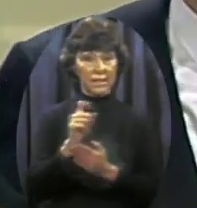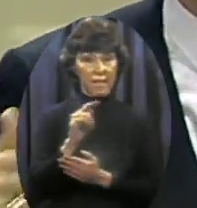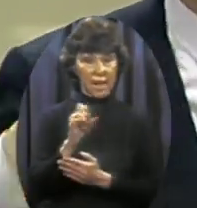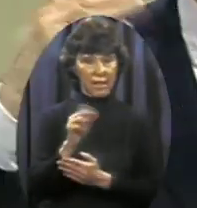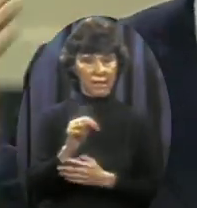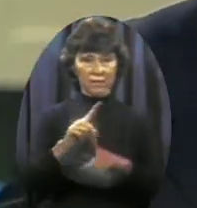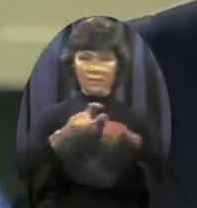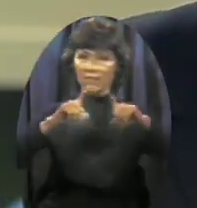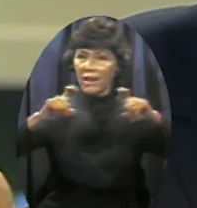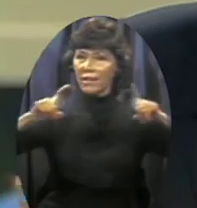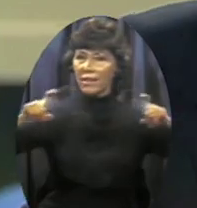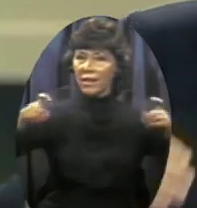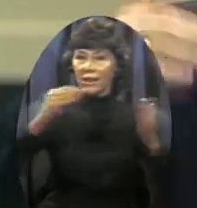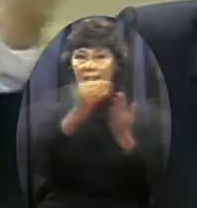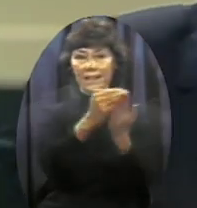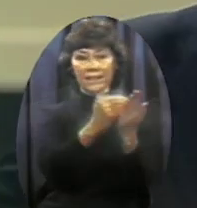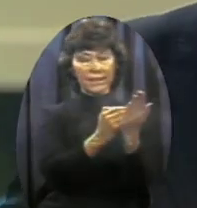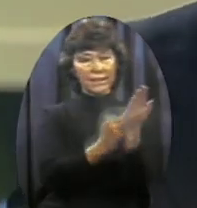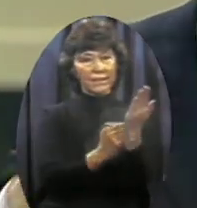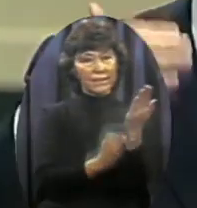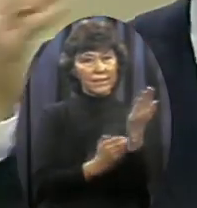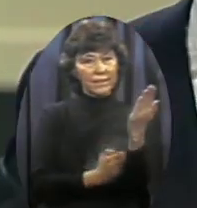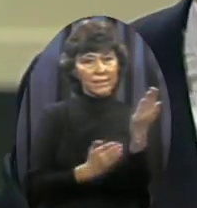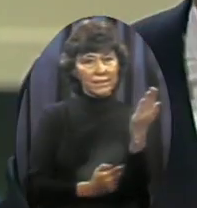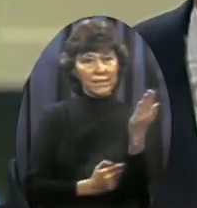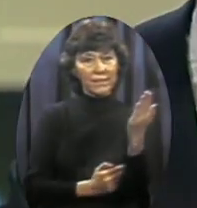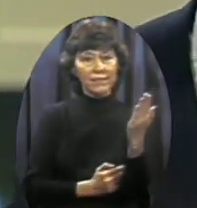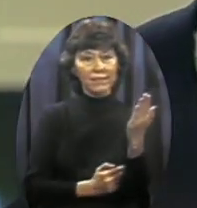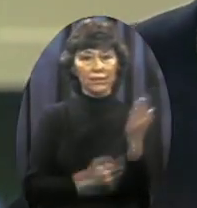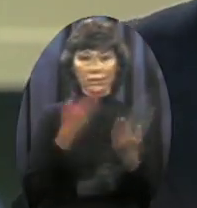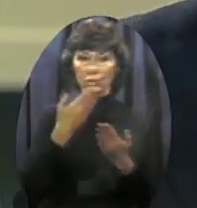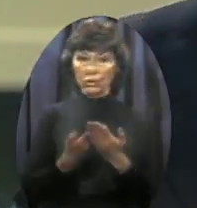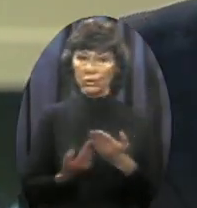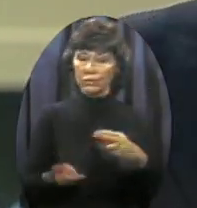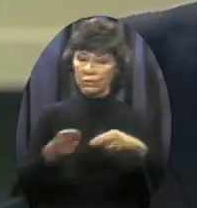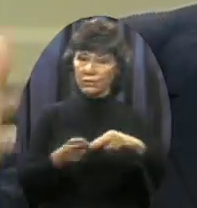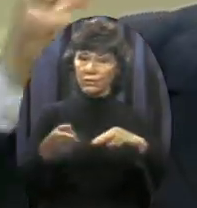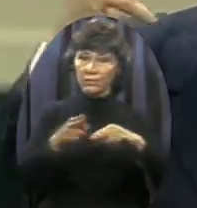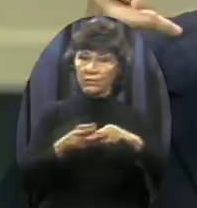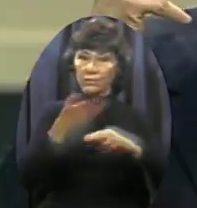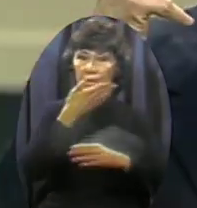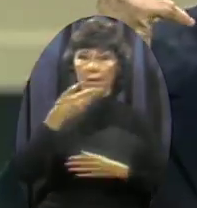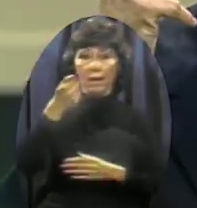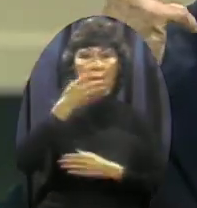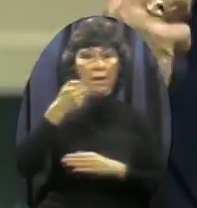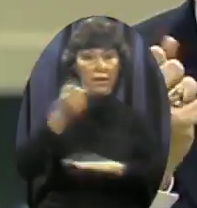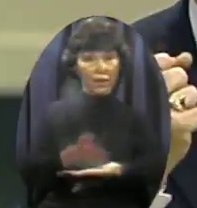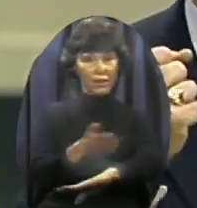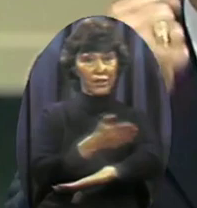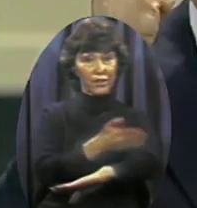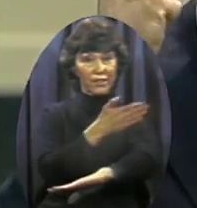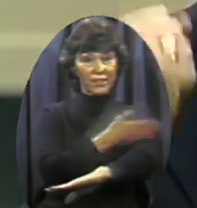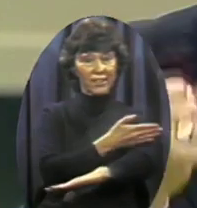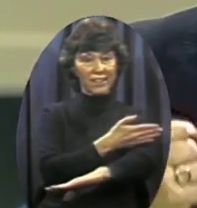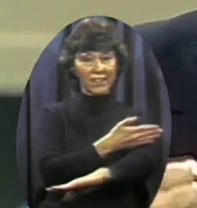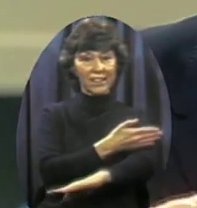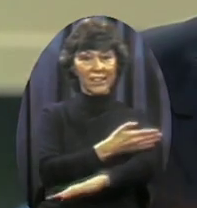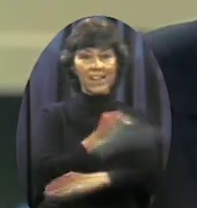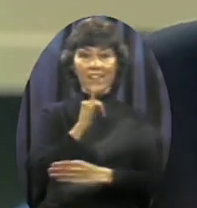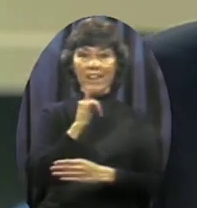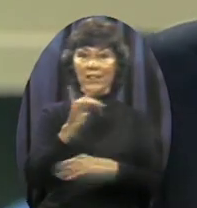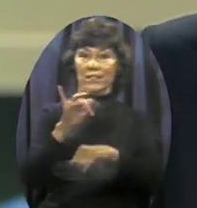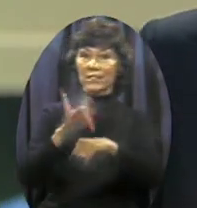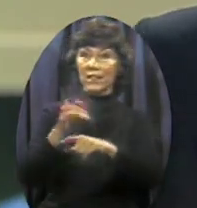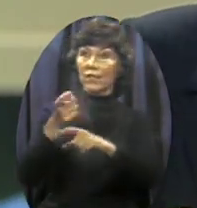on the list goes Our campus ministries Our literature ministries Our publishing ministries There is a movement of God in our country